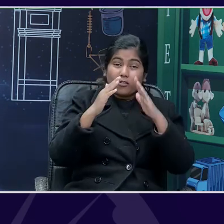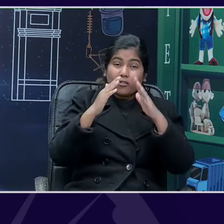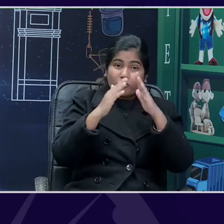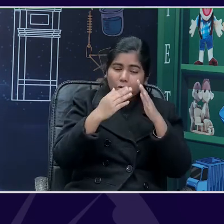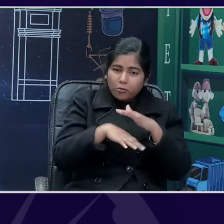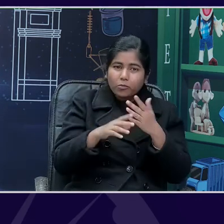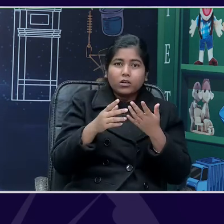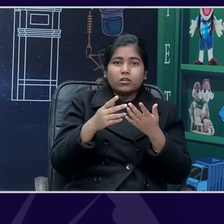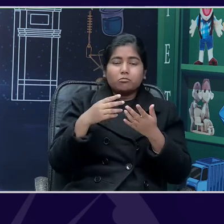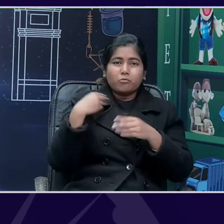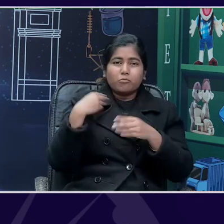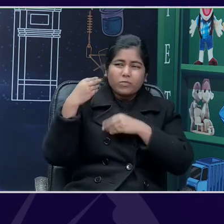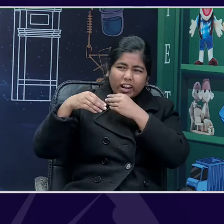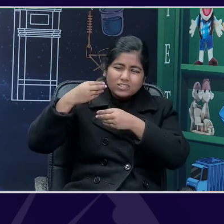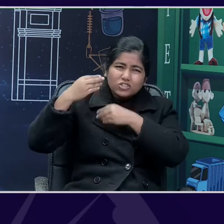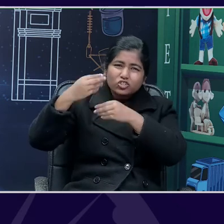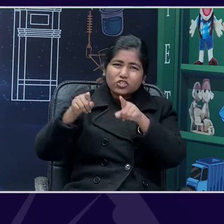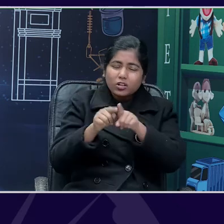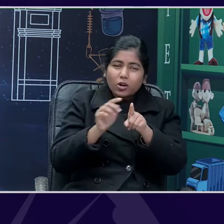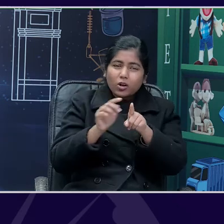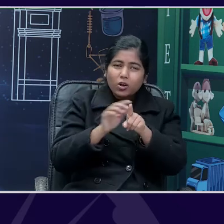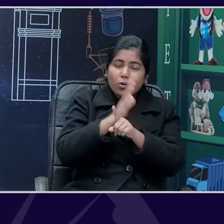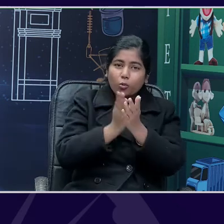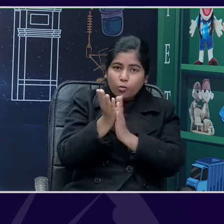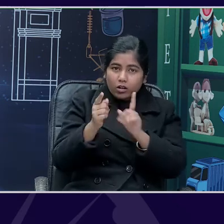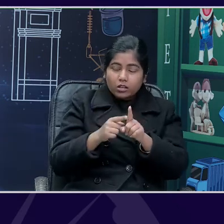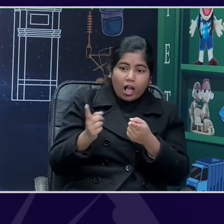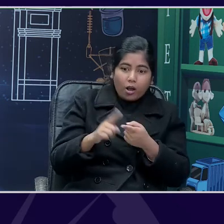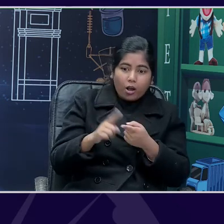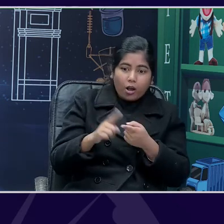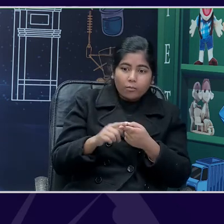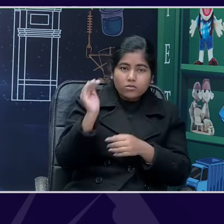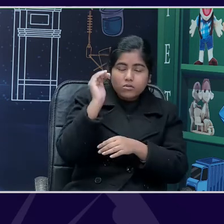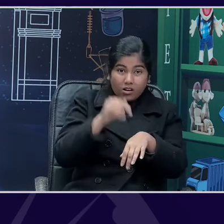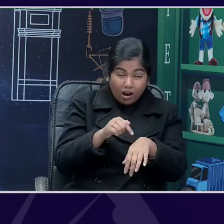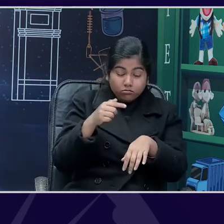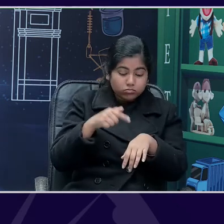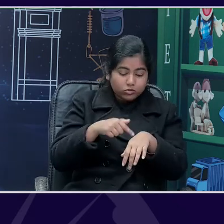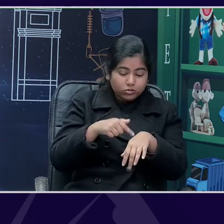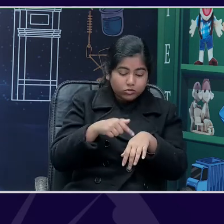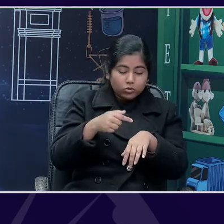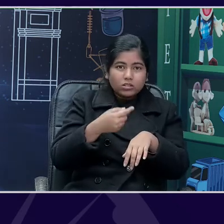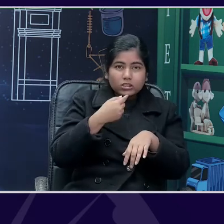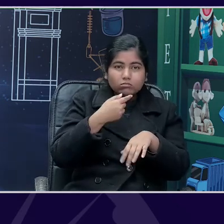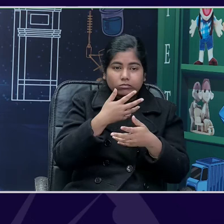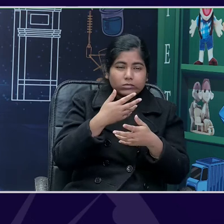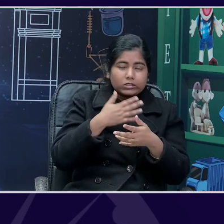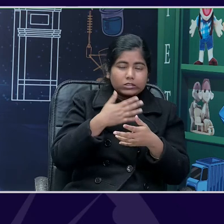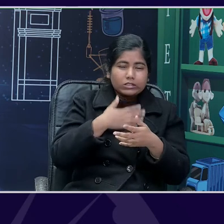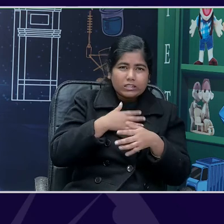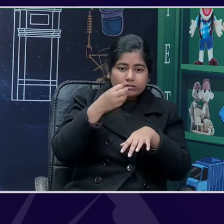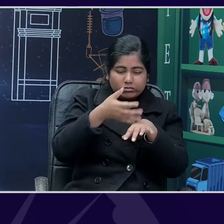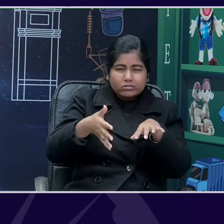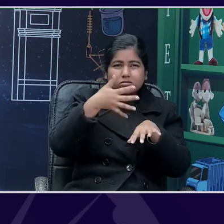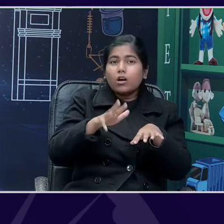you know, a snake bite was to use a dozed heart and a dozed liver, you know, to extract poison and save lives.